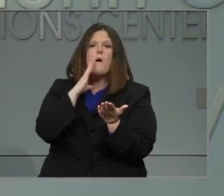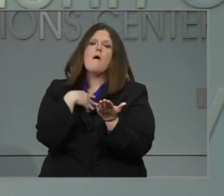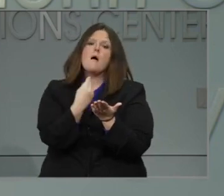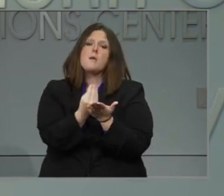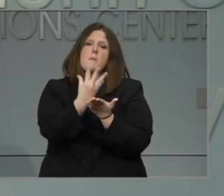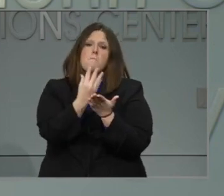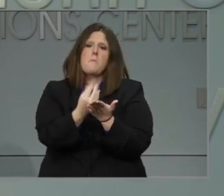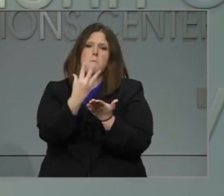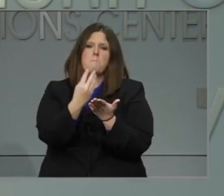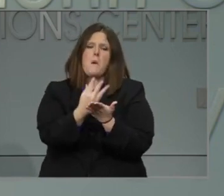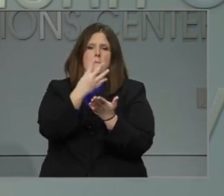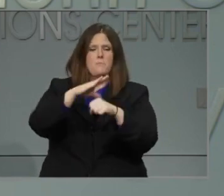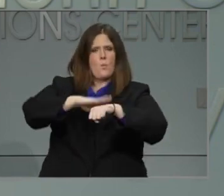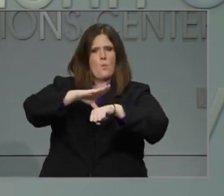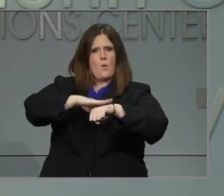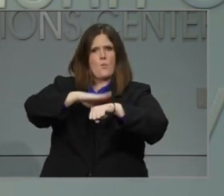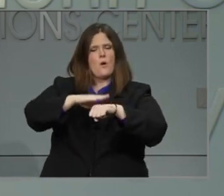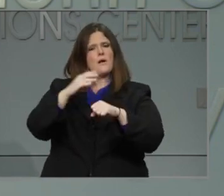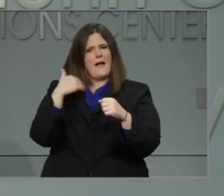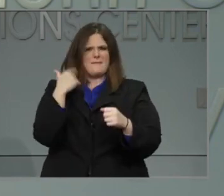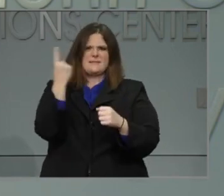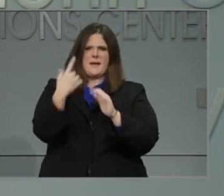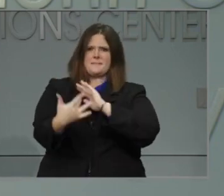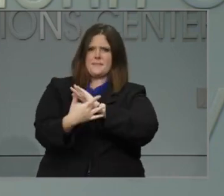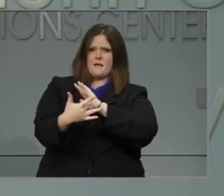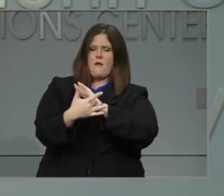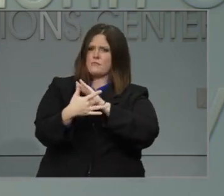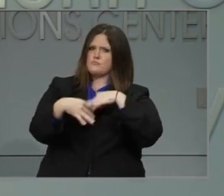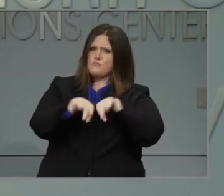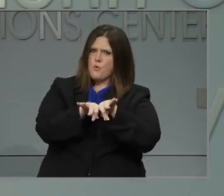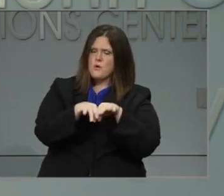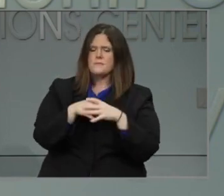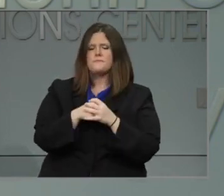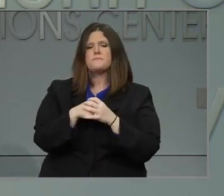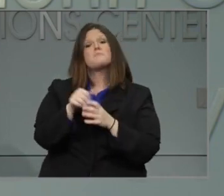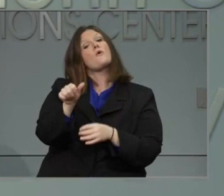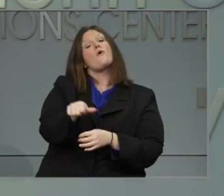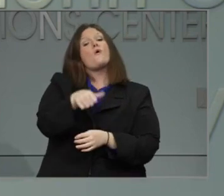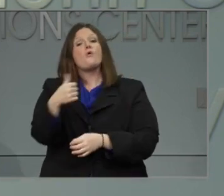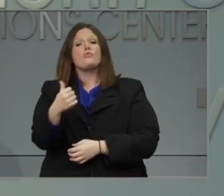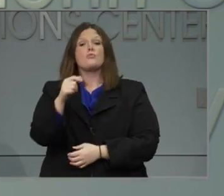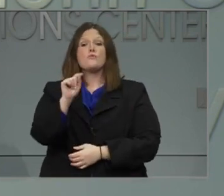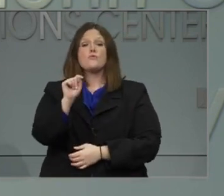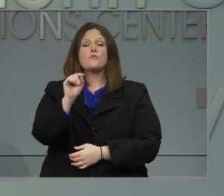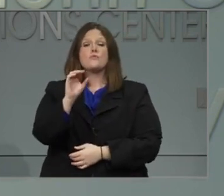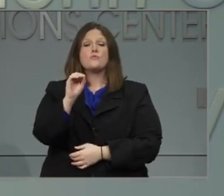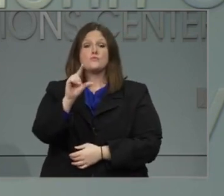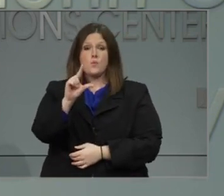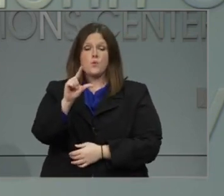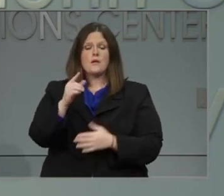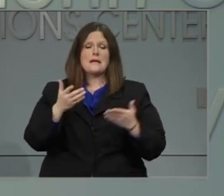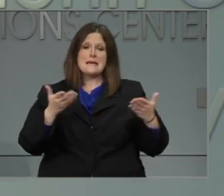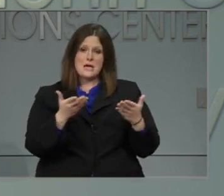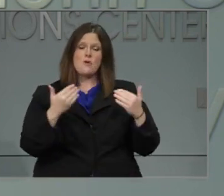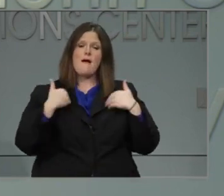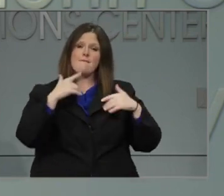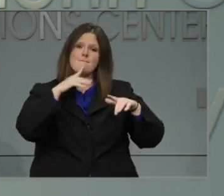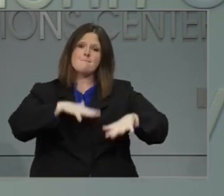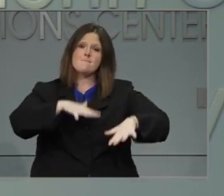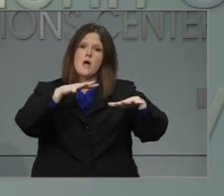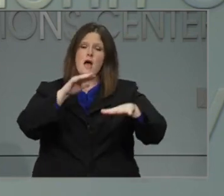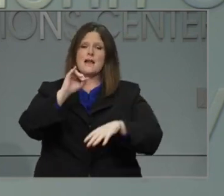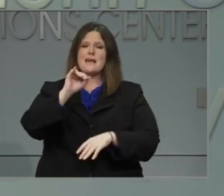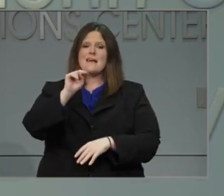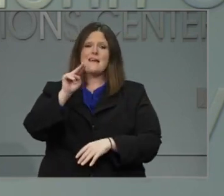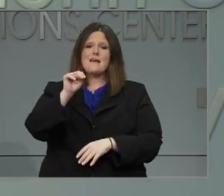warning is issued in your location. Another tool for situational awareness for flooding is the state's Flood Inundation Mapping